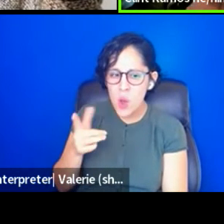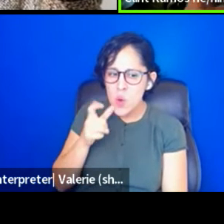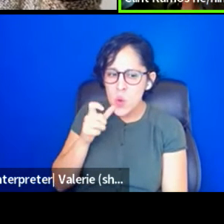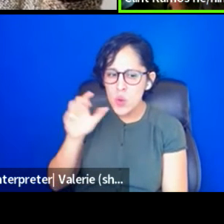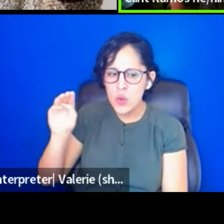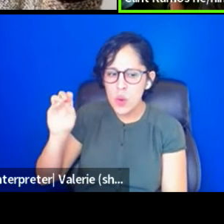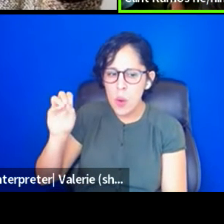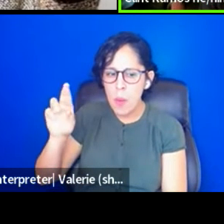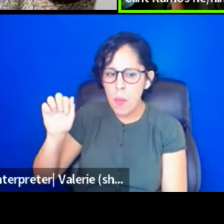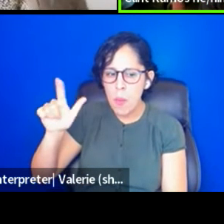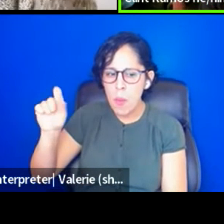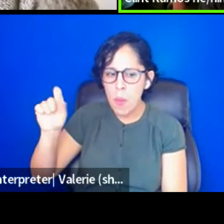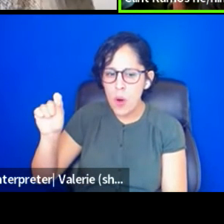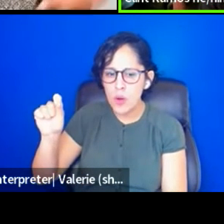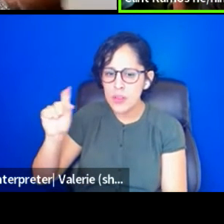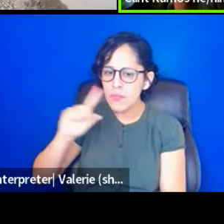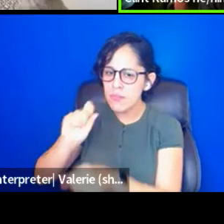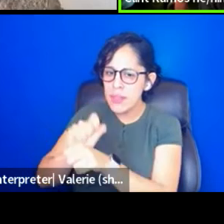Who might have some money?